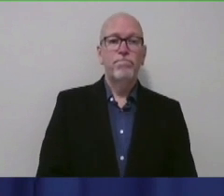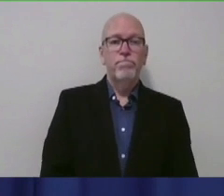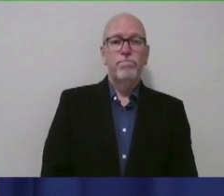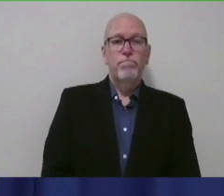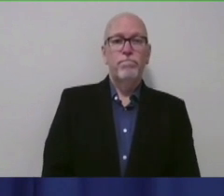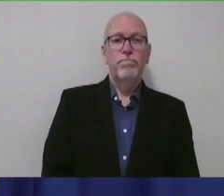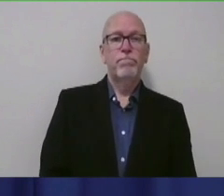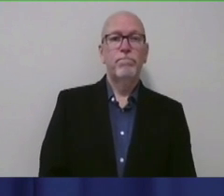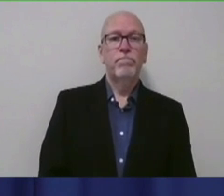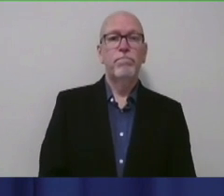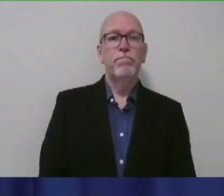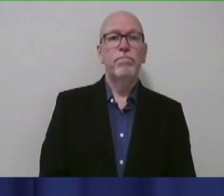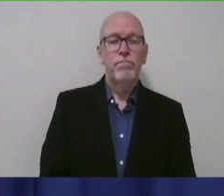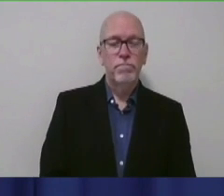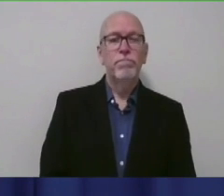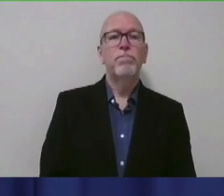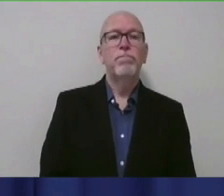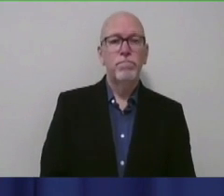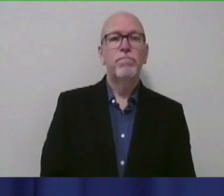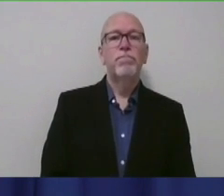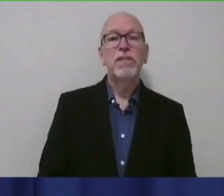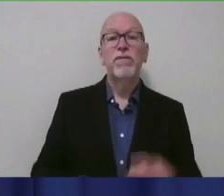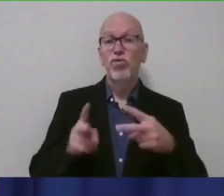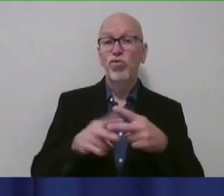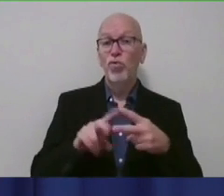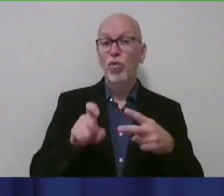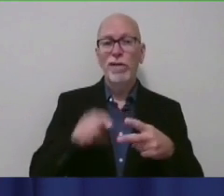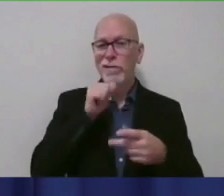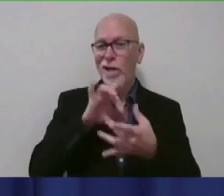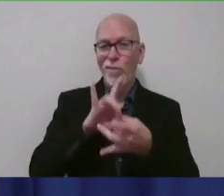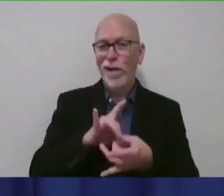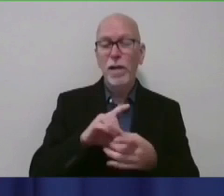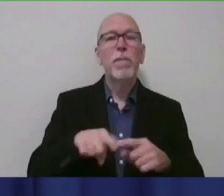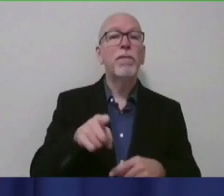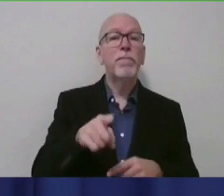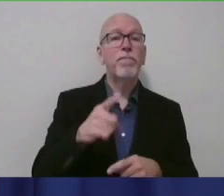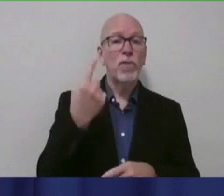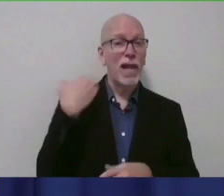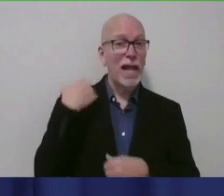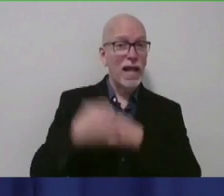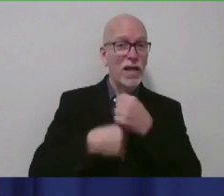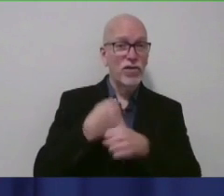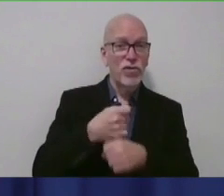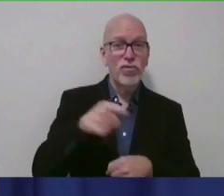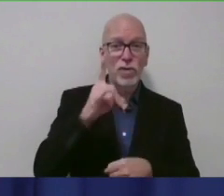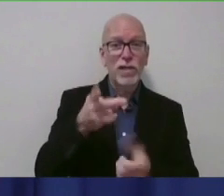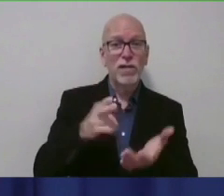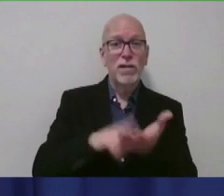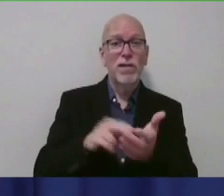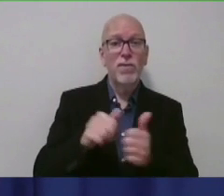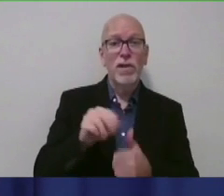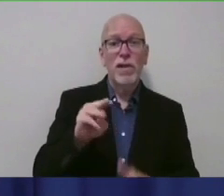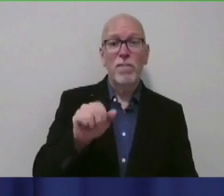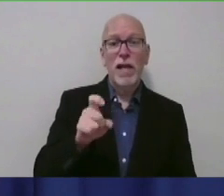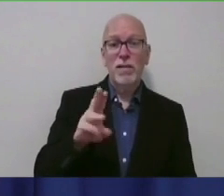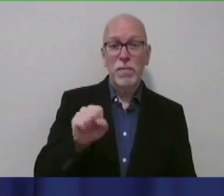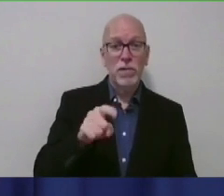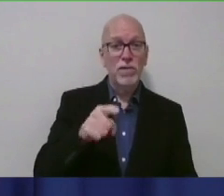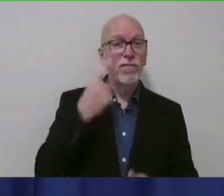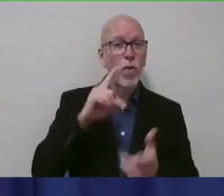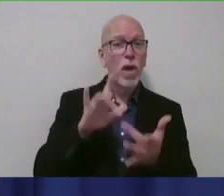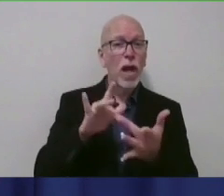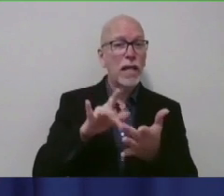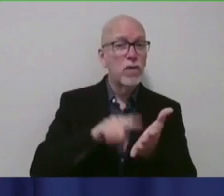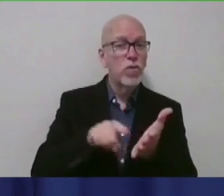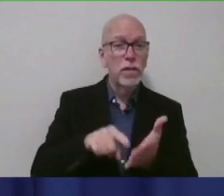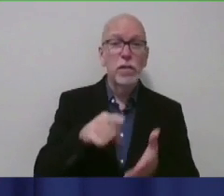Hi, I have two very unrelated questions. But the first is, a year ago, you guys signed a contract with Maximus to do contact tracing. Are they